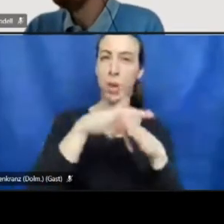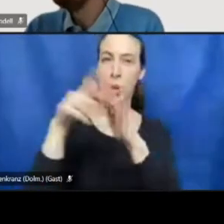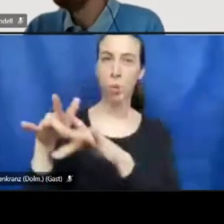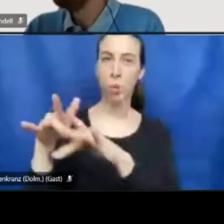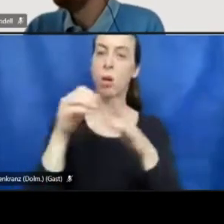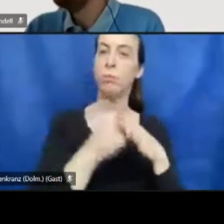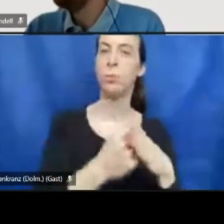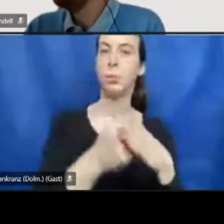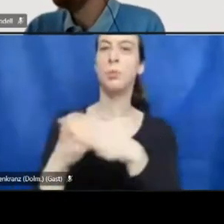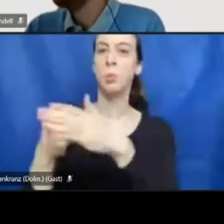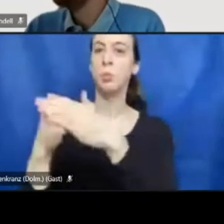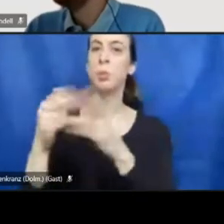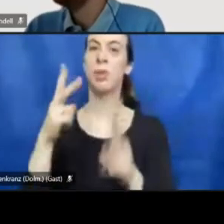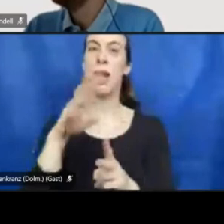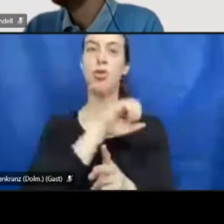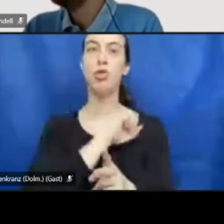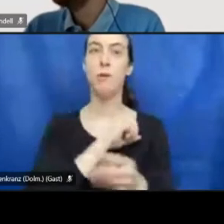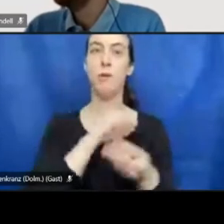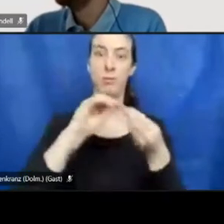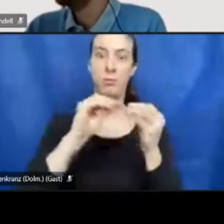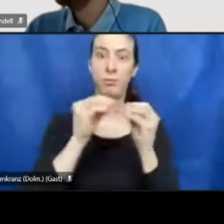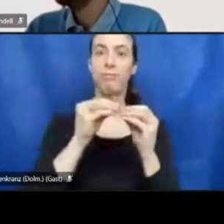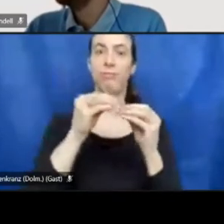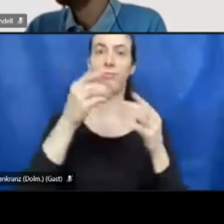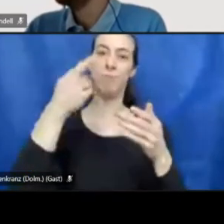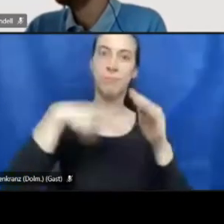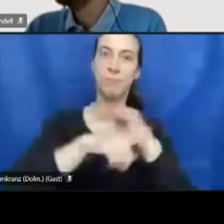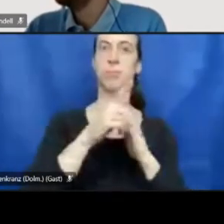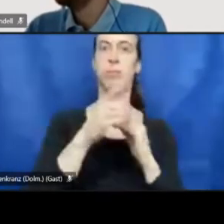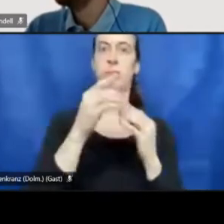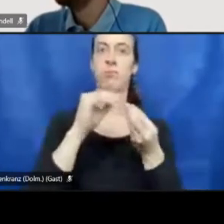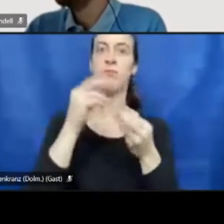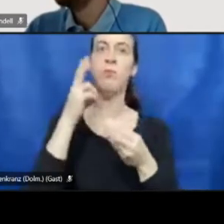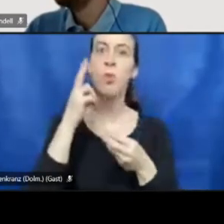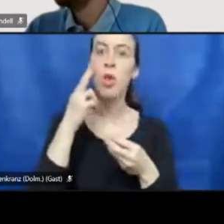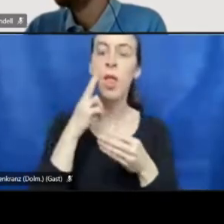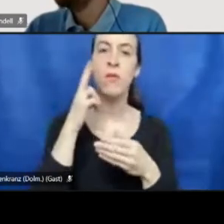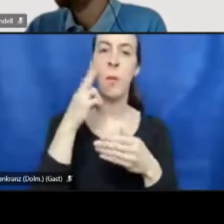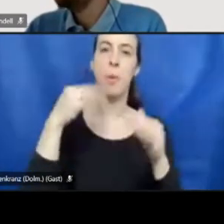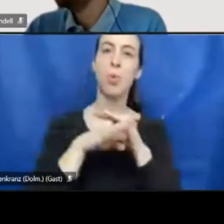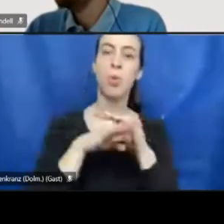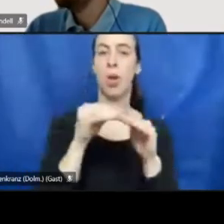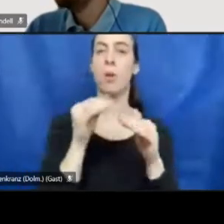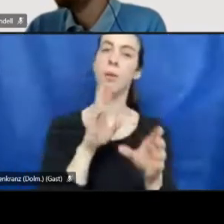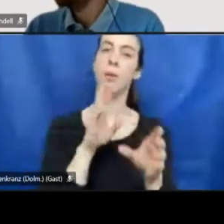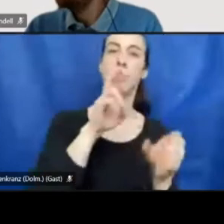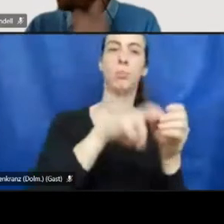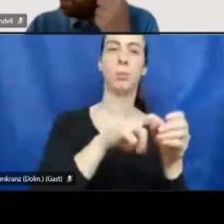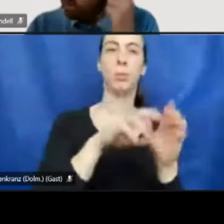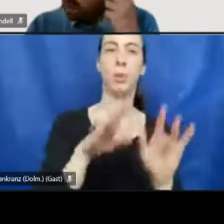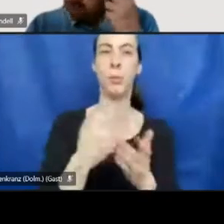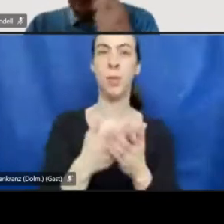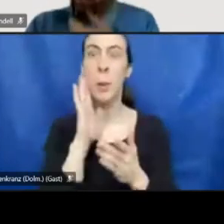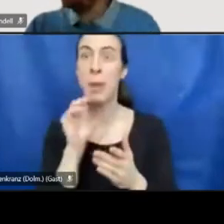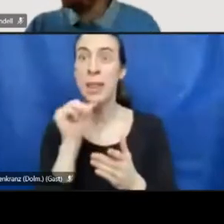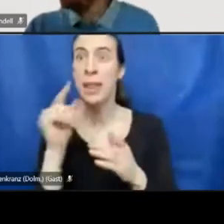entrepreneurs. Yes, you heard correctly and no worry and please don't run away now.